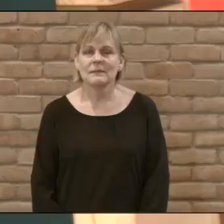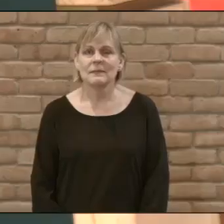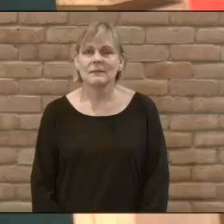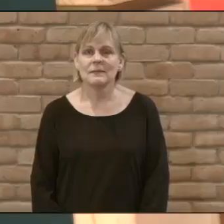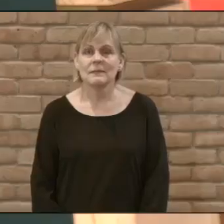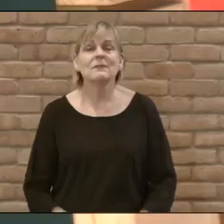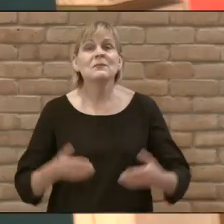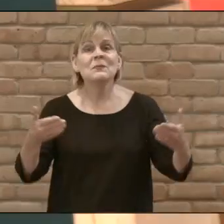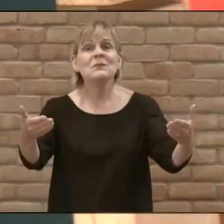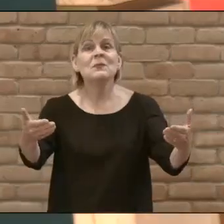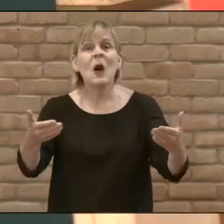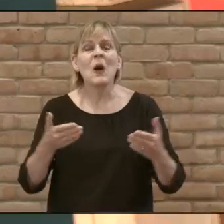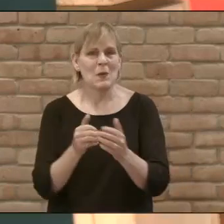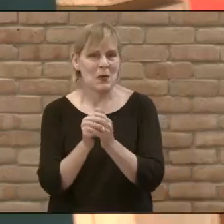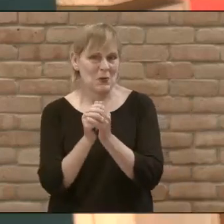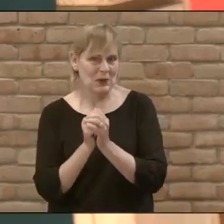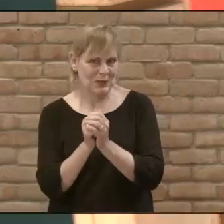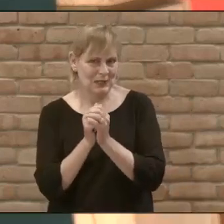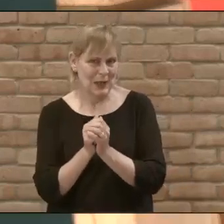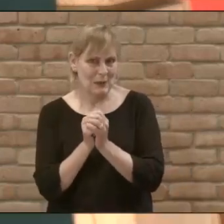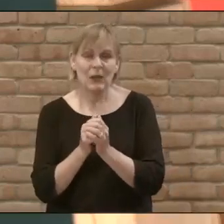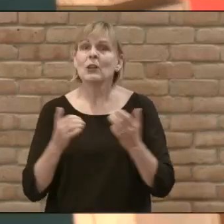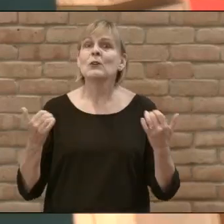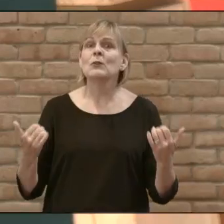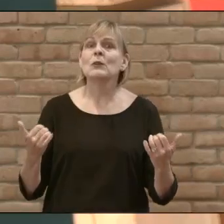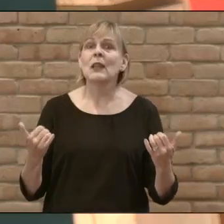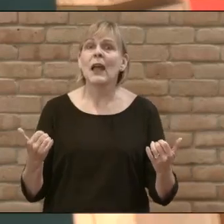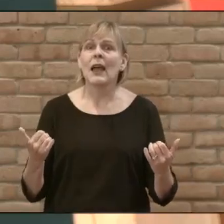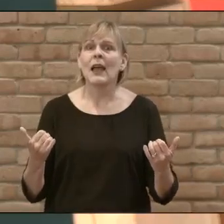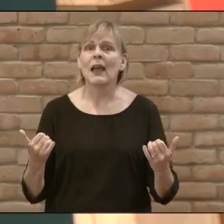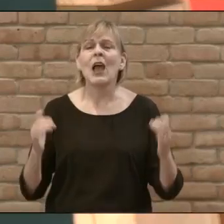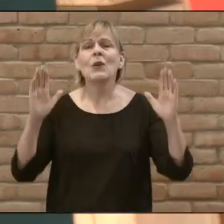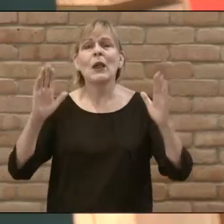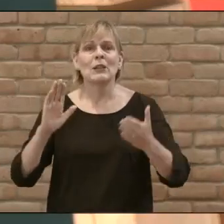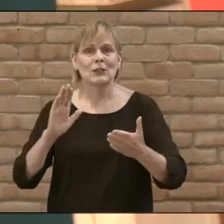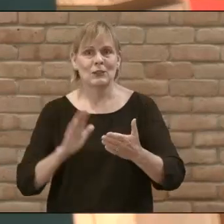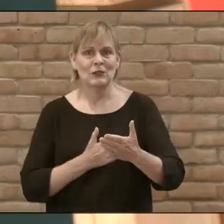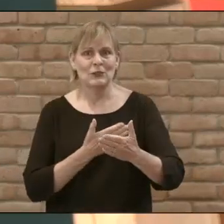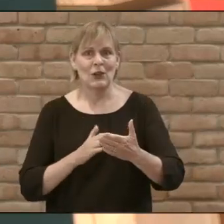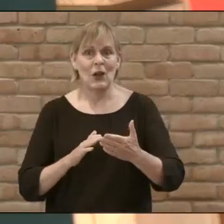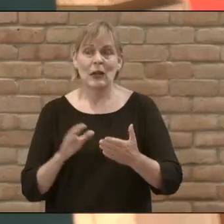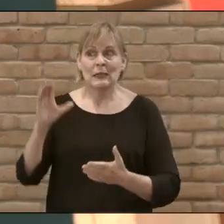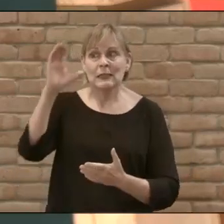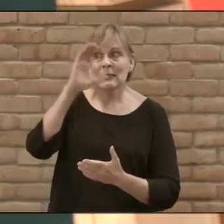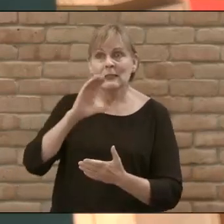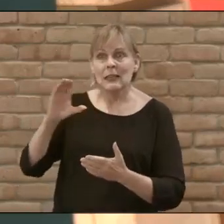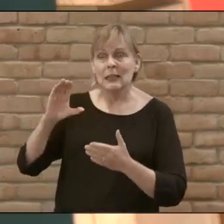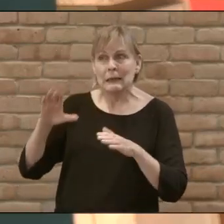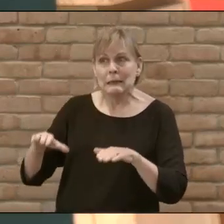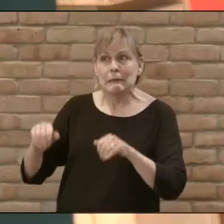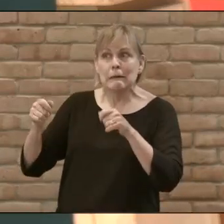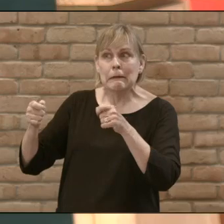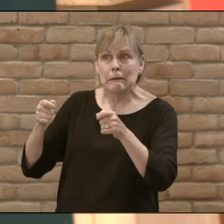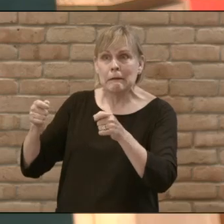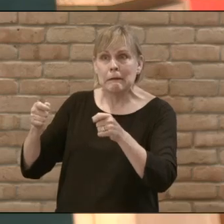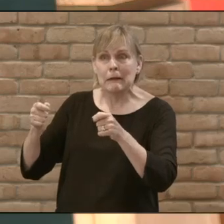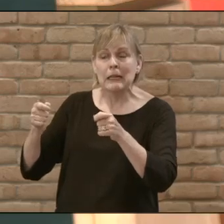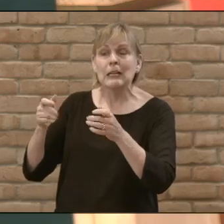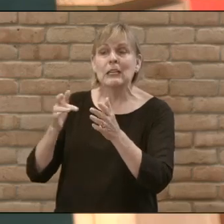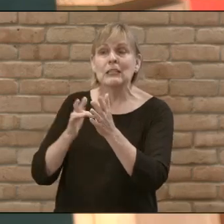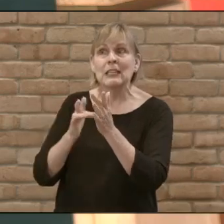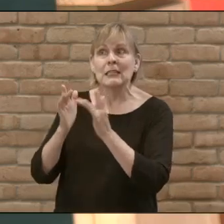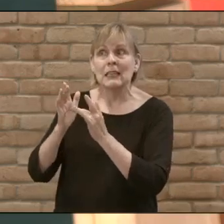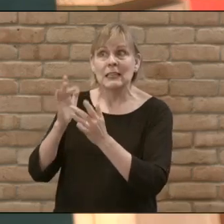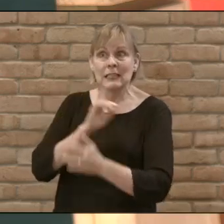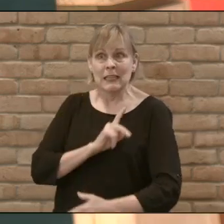Welcome into worship today What a great song As we seek to give control Back to Jesus